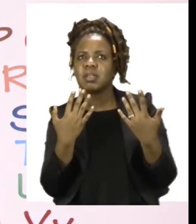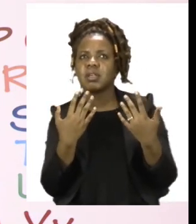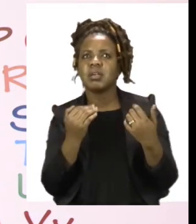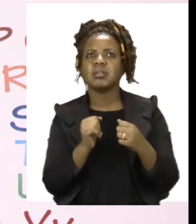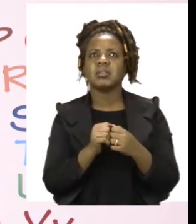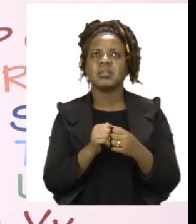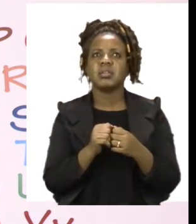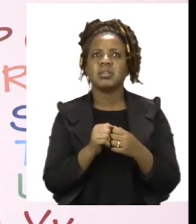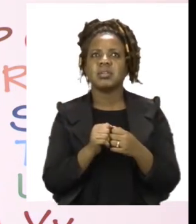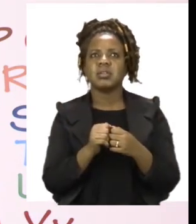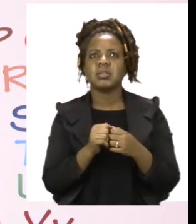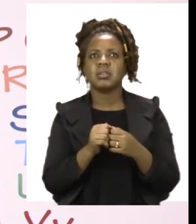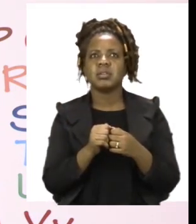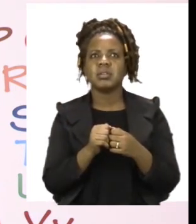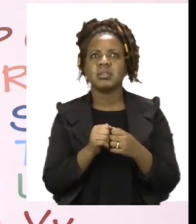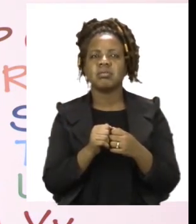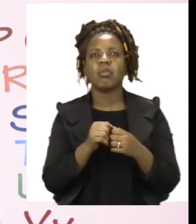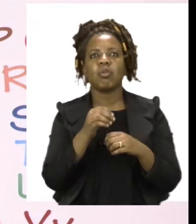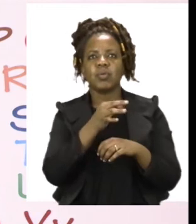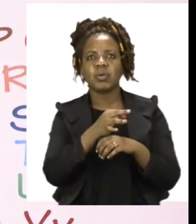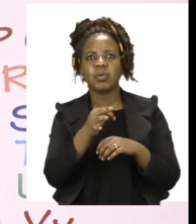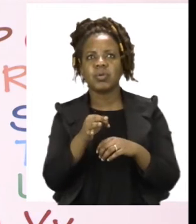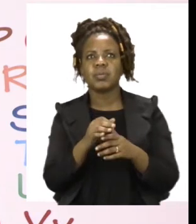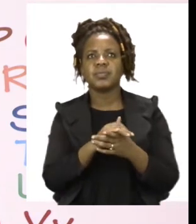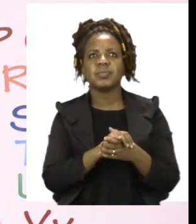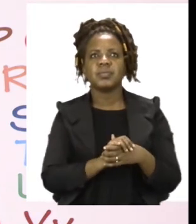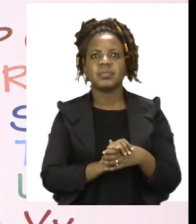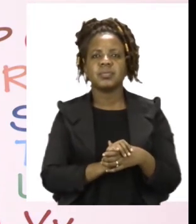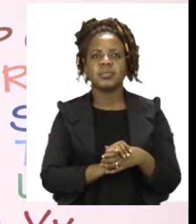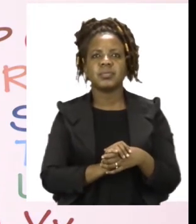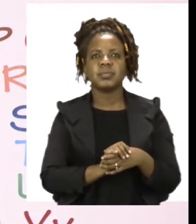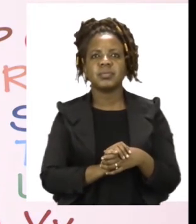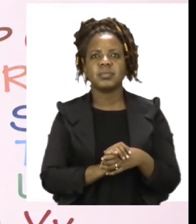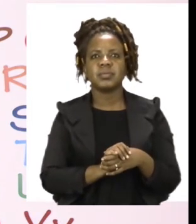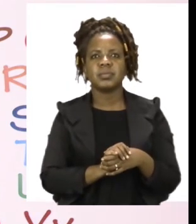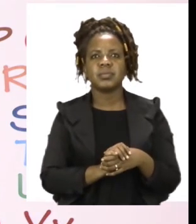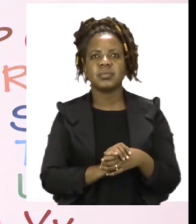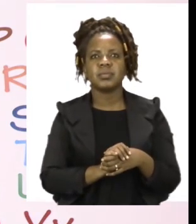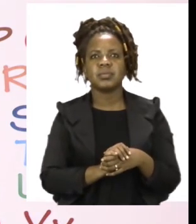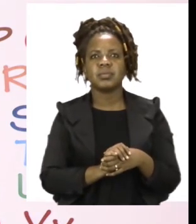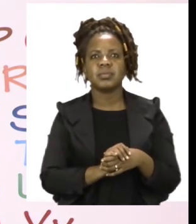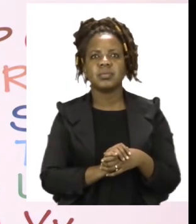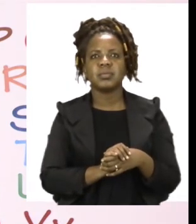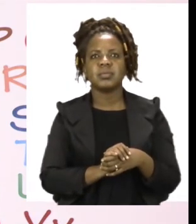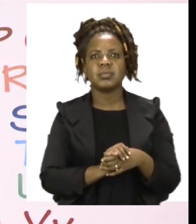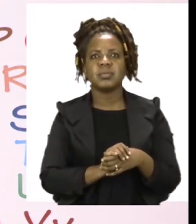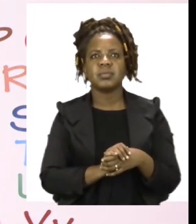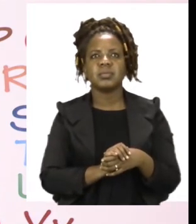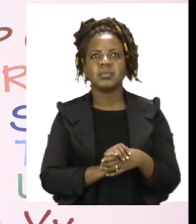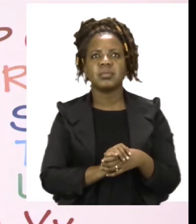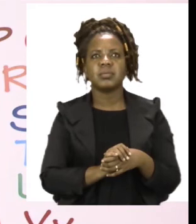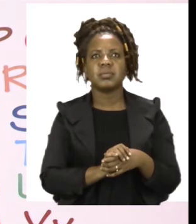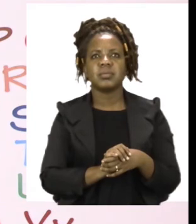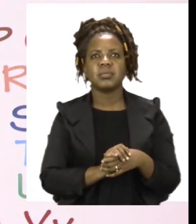I think I'm going to use my counters. So, I have 10 counters here but I want to make sure that they're going to get